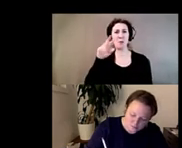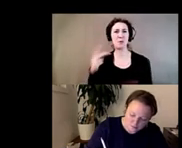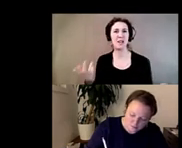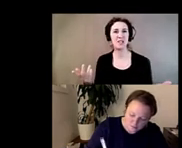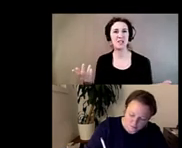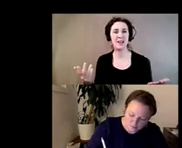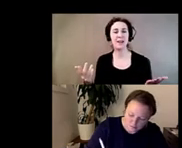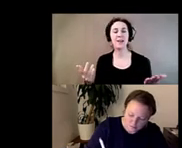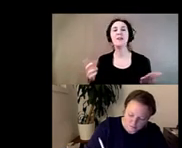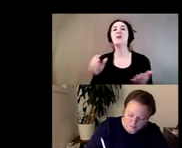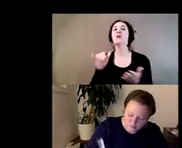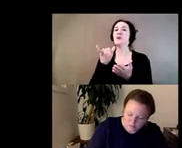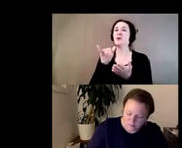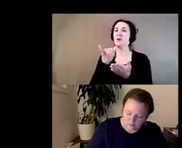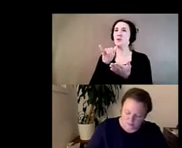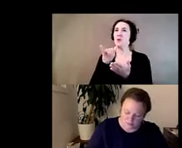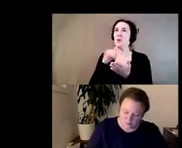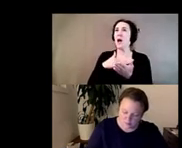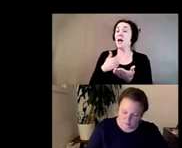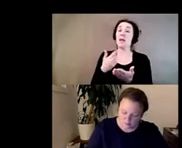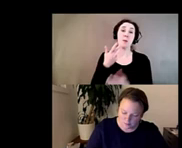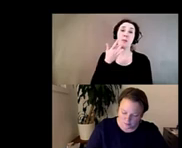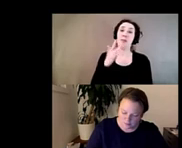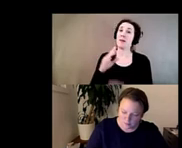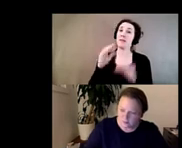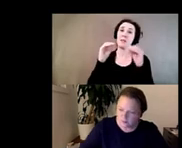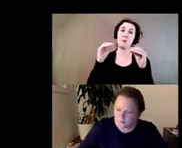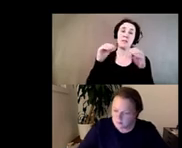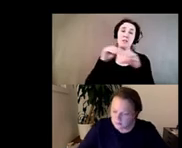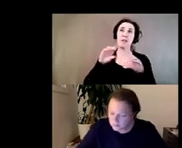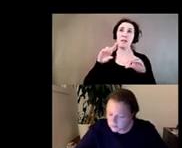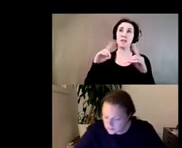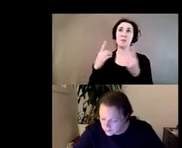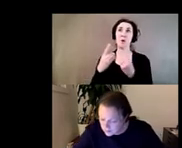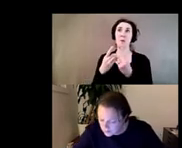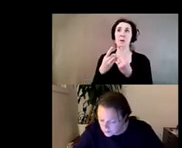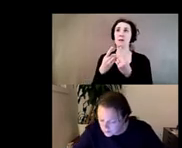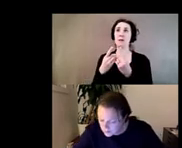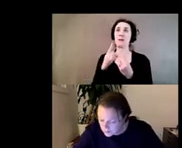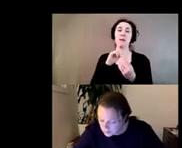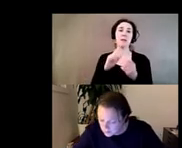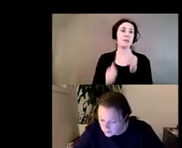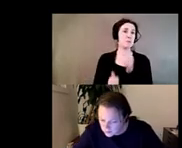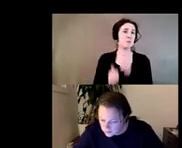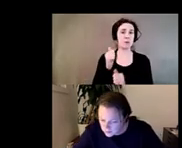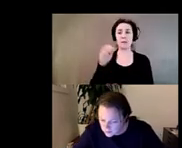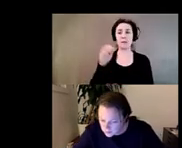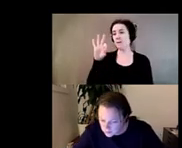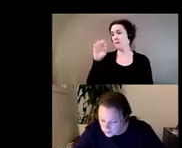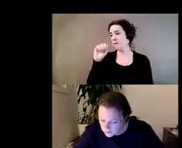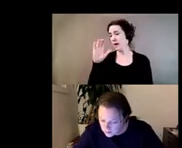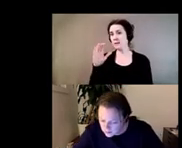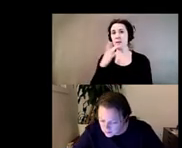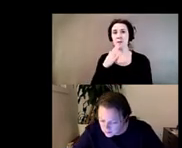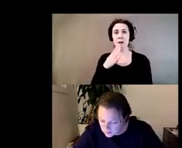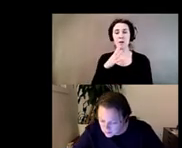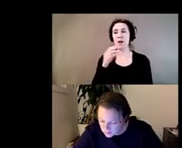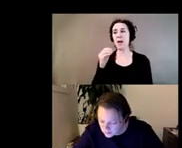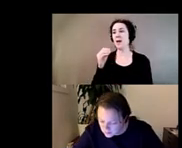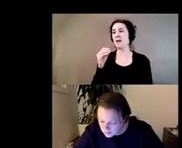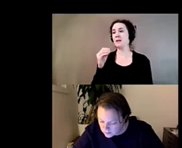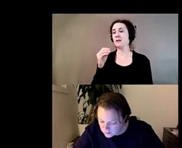you know i am lucky to teach in a department that is majority faculty of color as well as majority